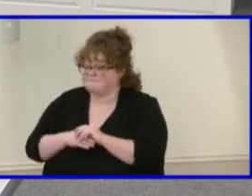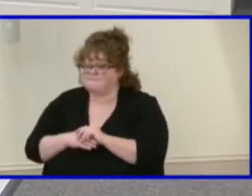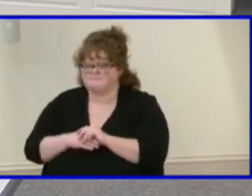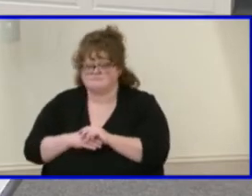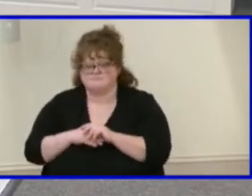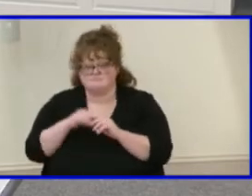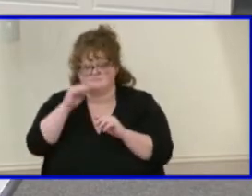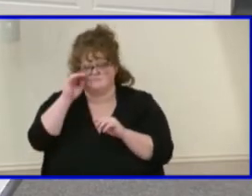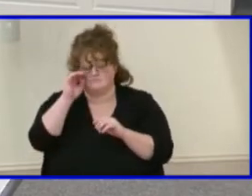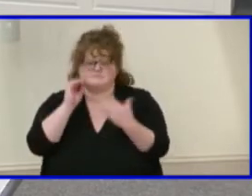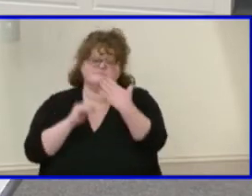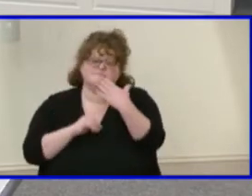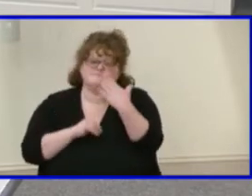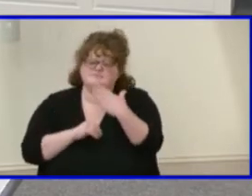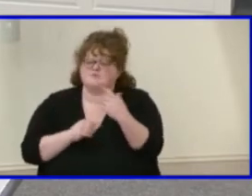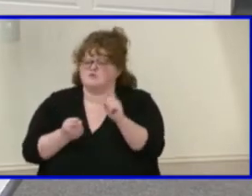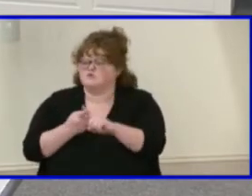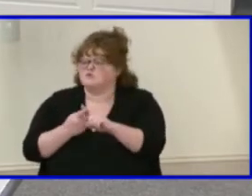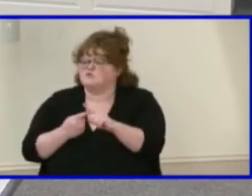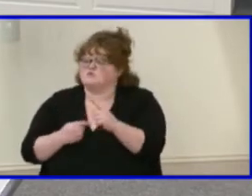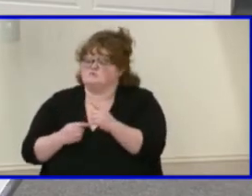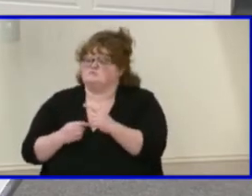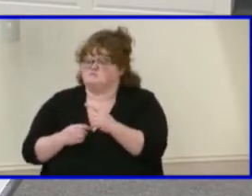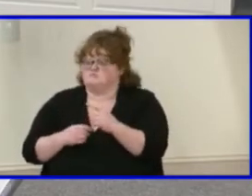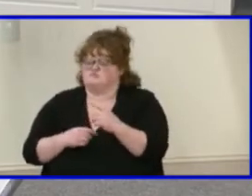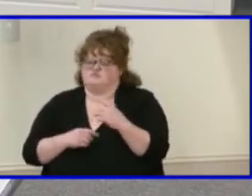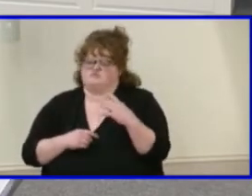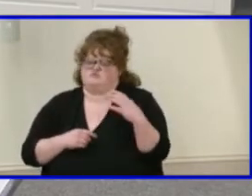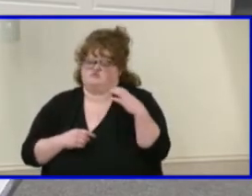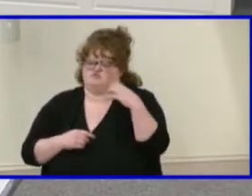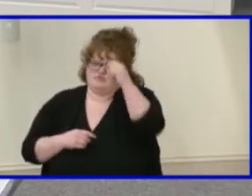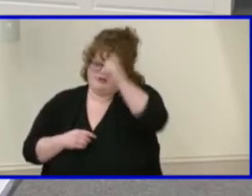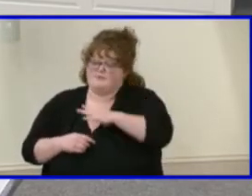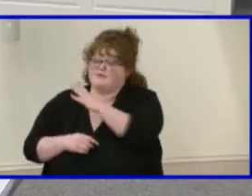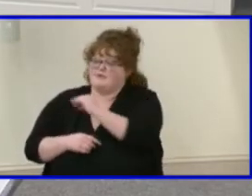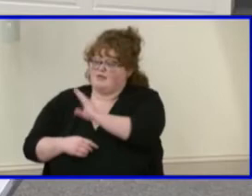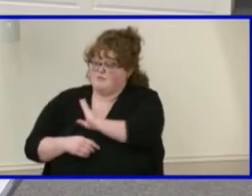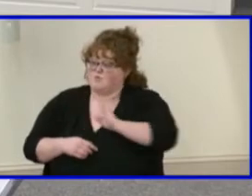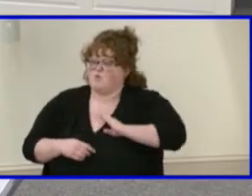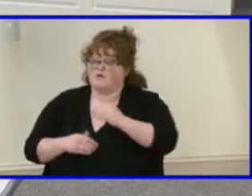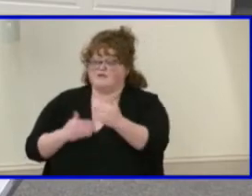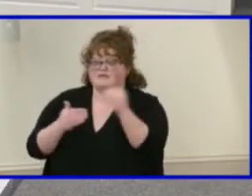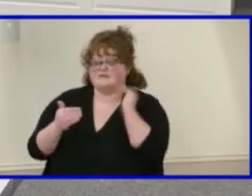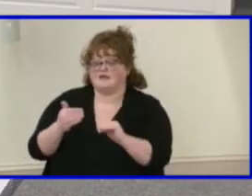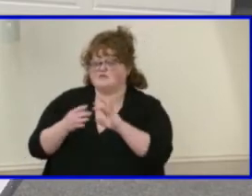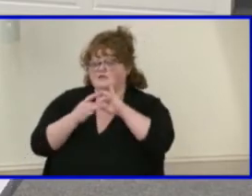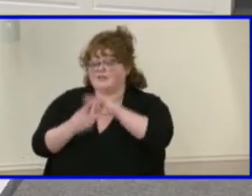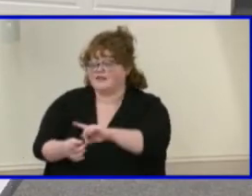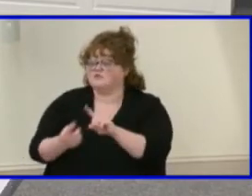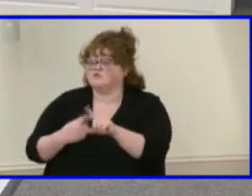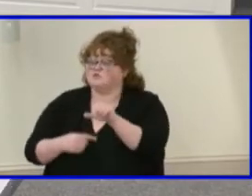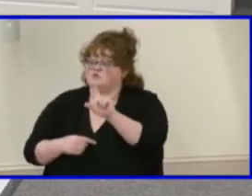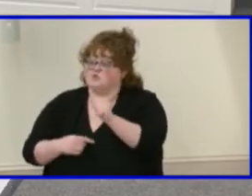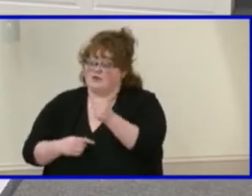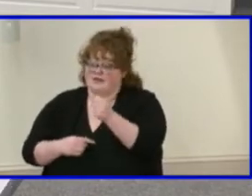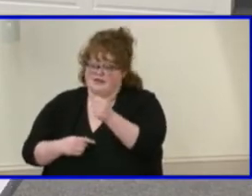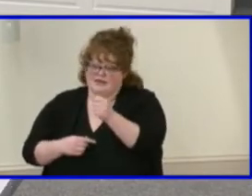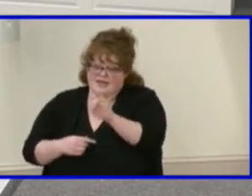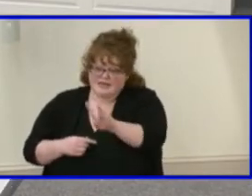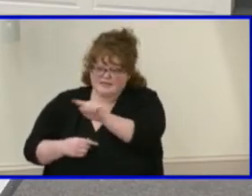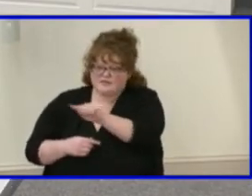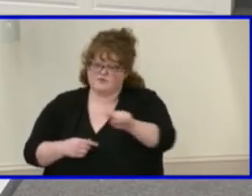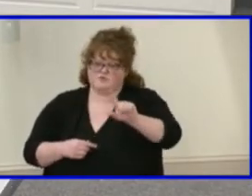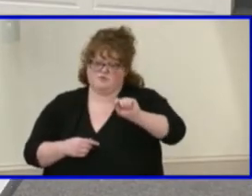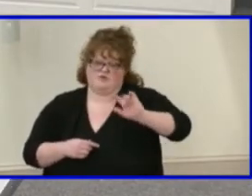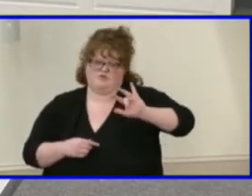you, Mr. Chairman and members of the board. The next item is related to our 2018 to 2025 strategic plan. Dr.